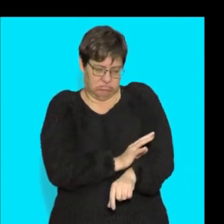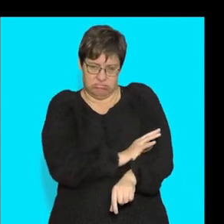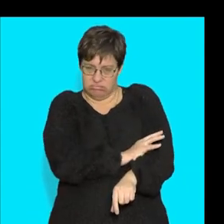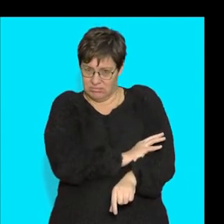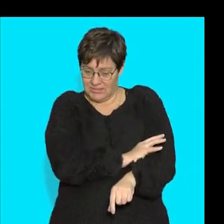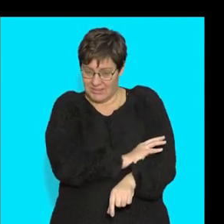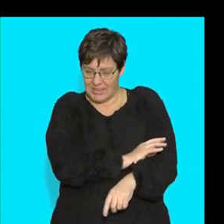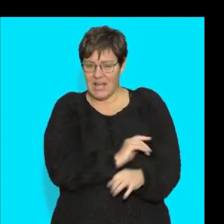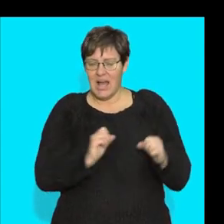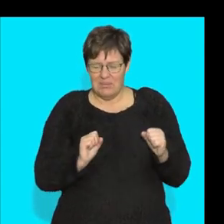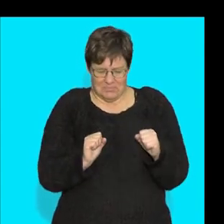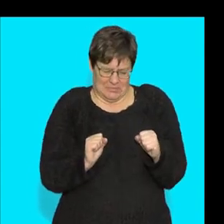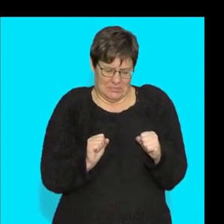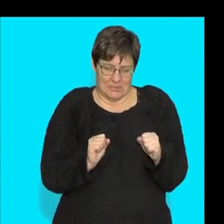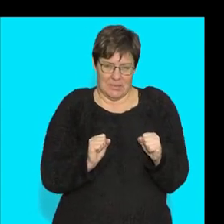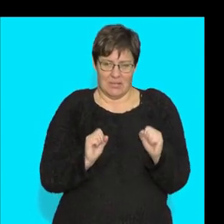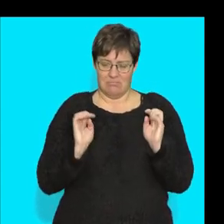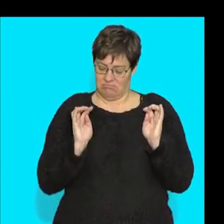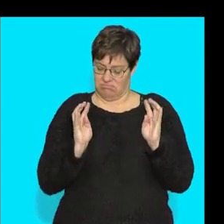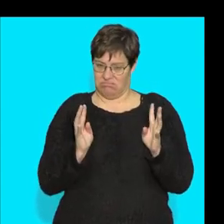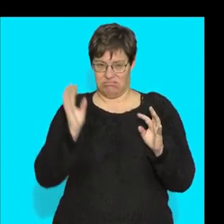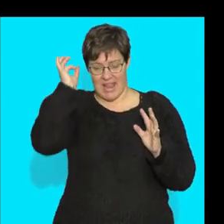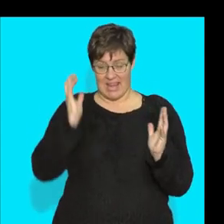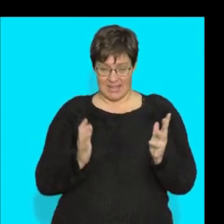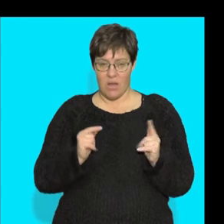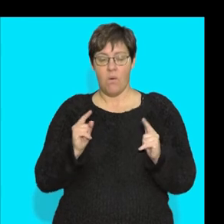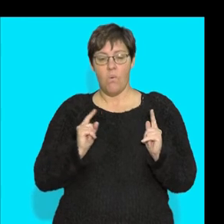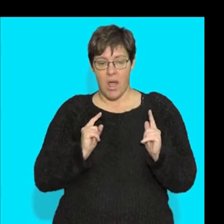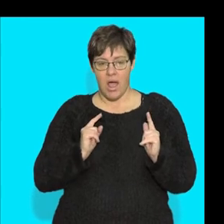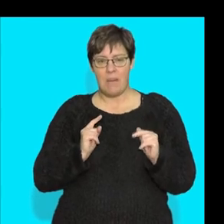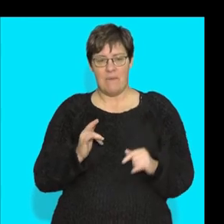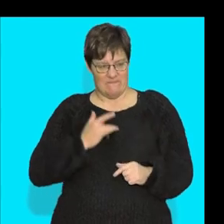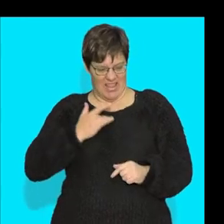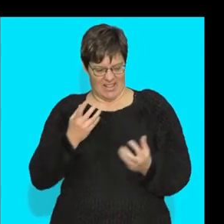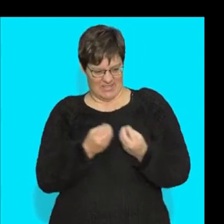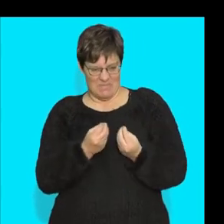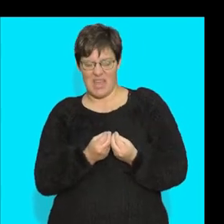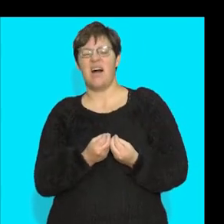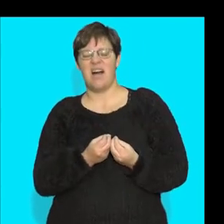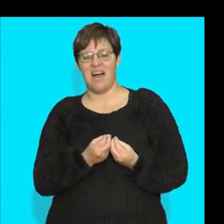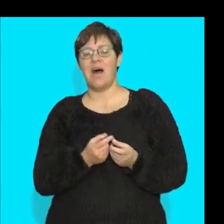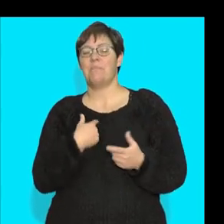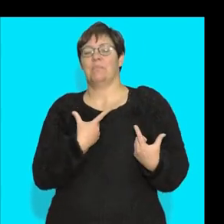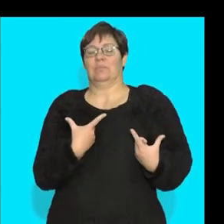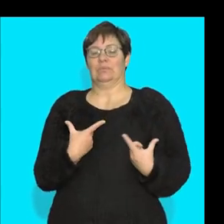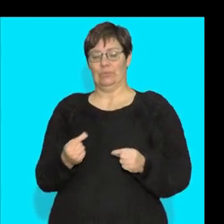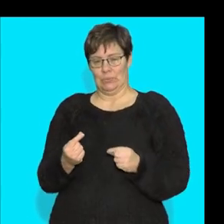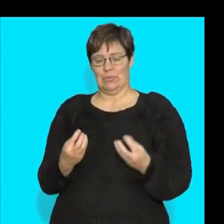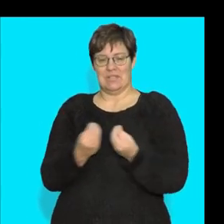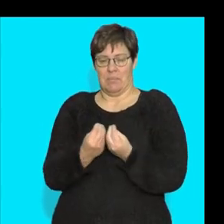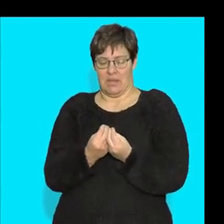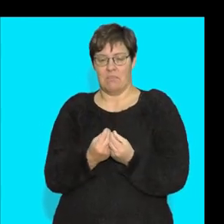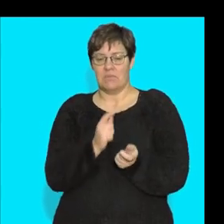my muscles, my hair stand on end, so I sense something and then I do something